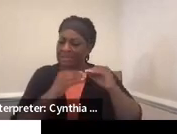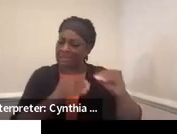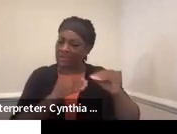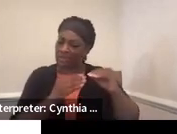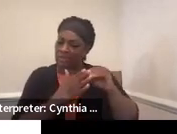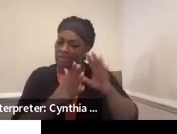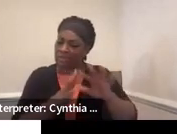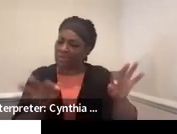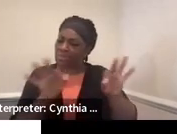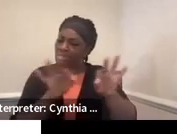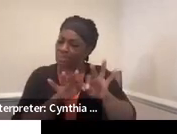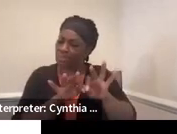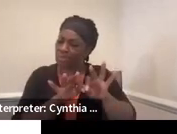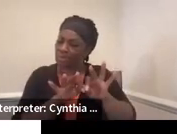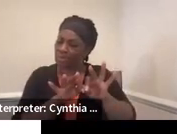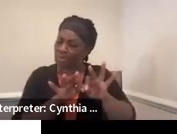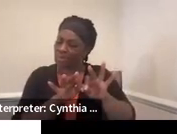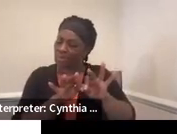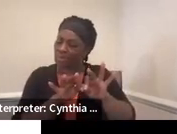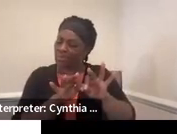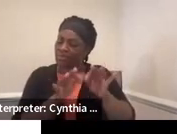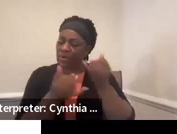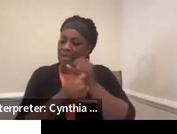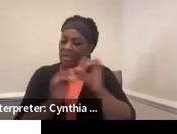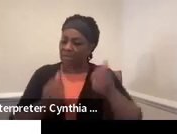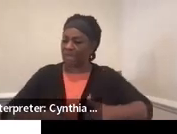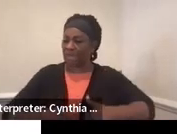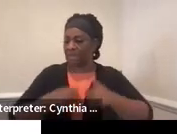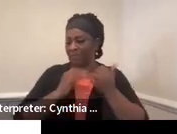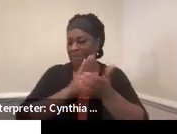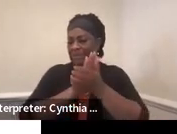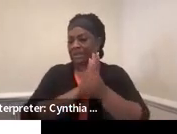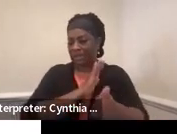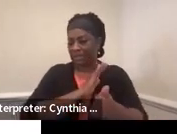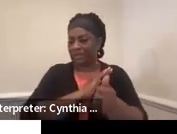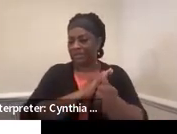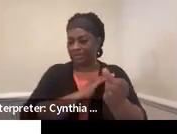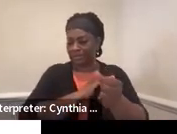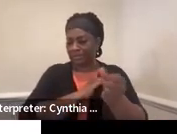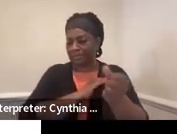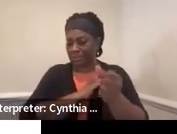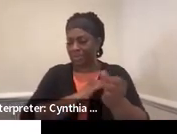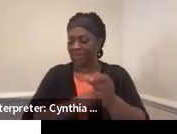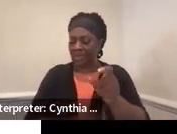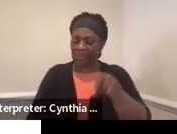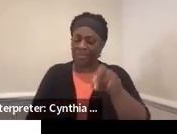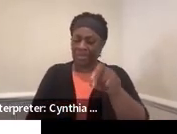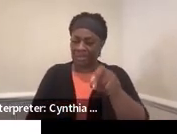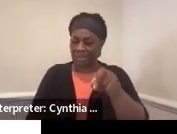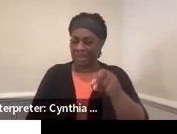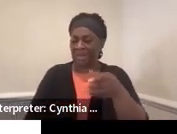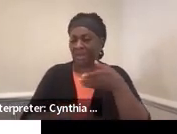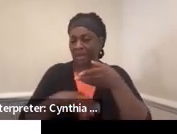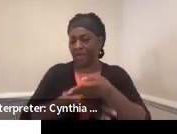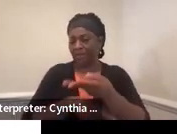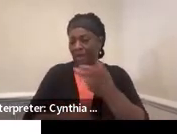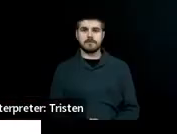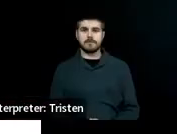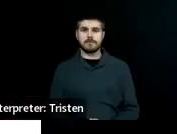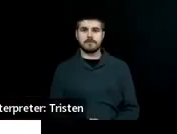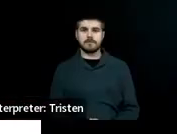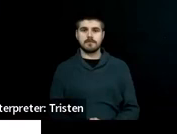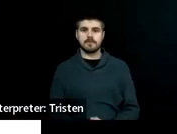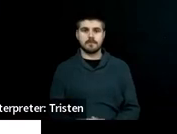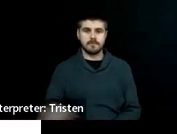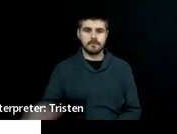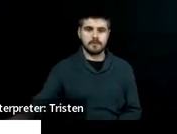very important independent living skills that the student will need post-graduation. So